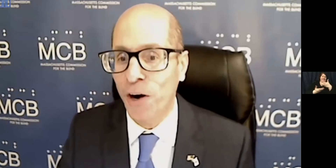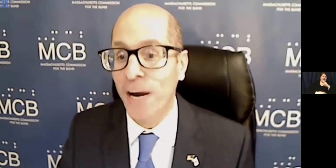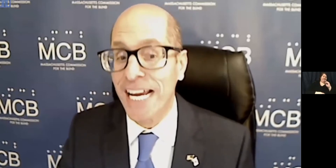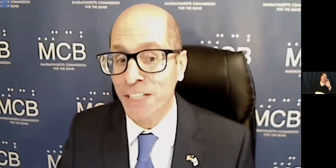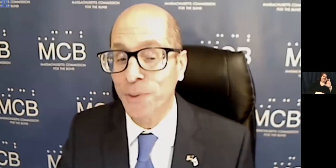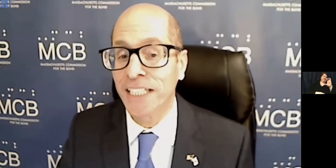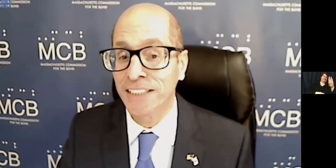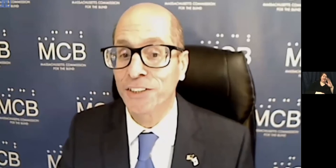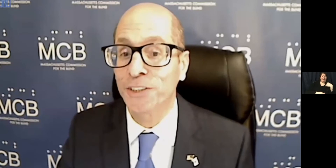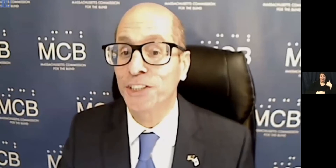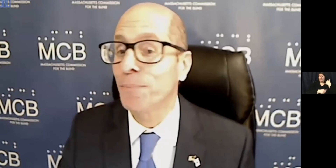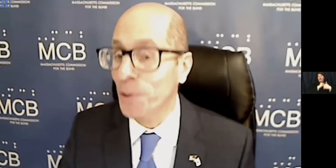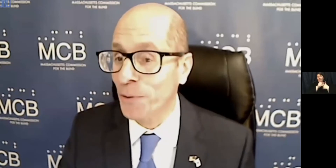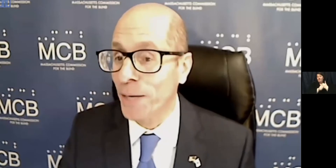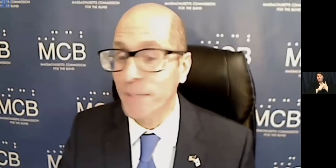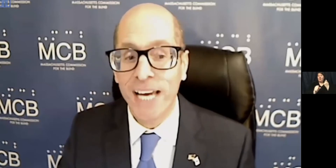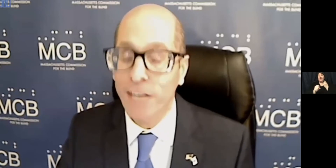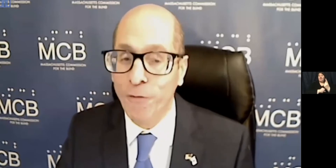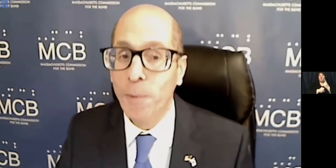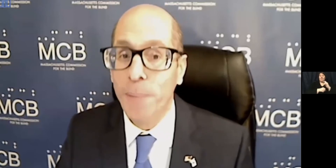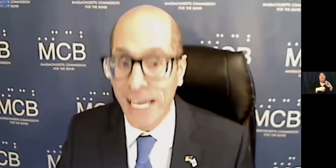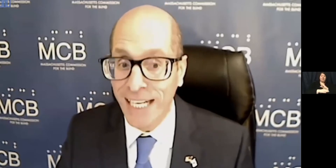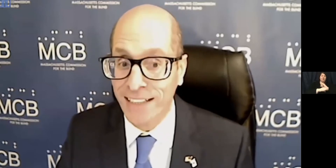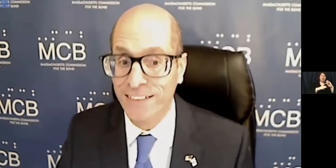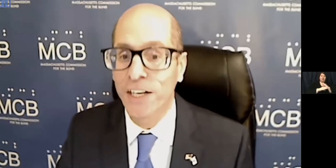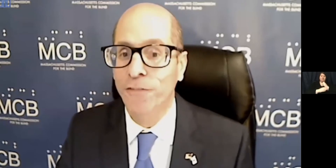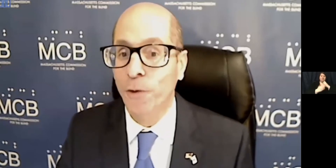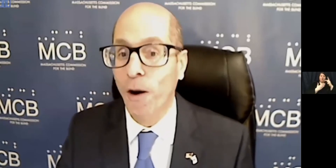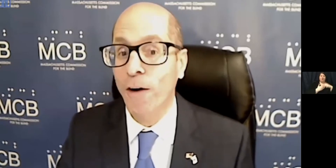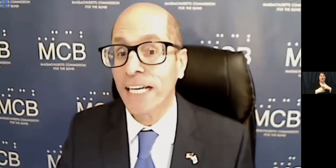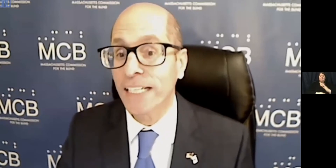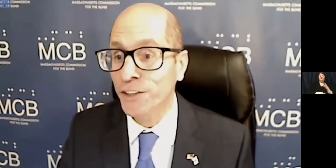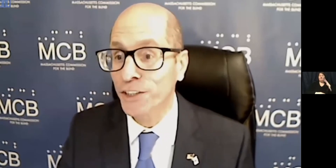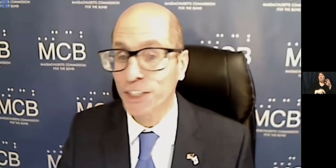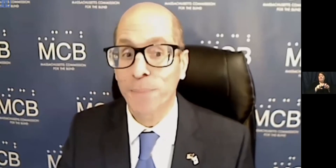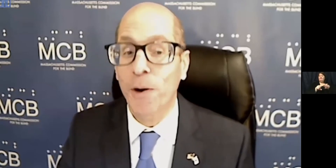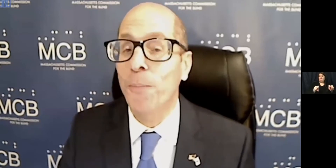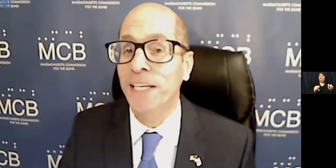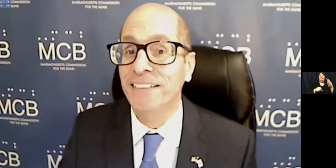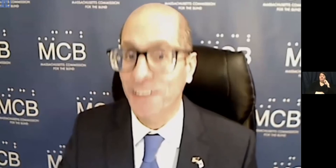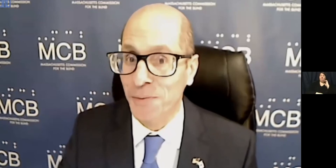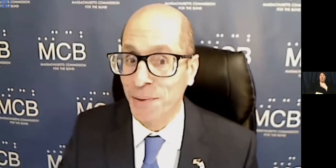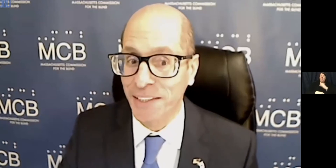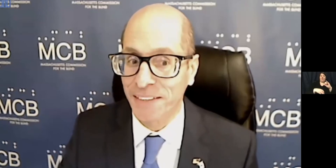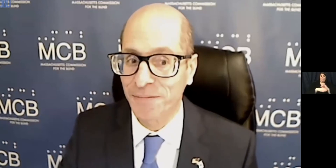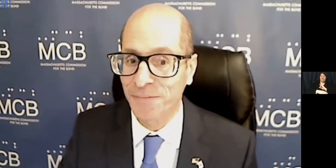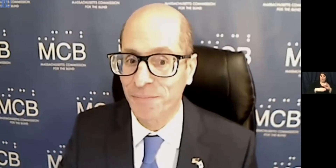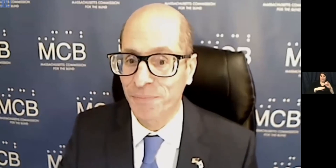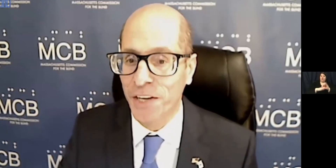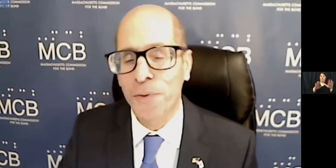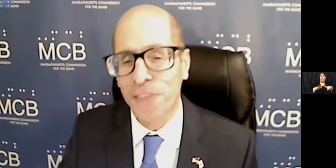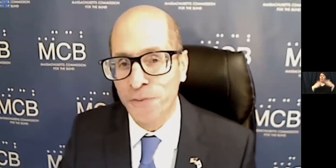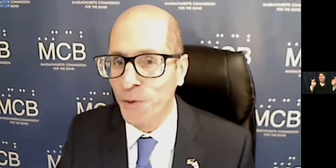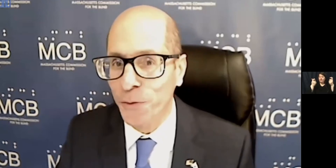an alum of our annual internship program and a former panelist for our internship opening ceremony.